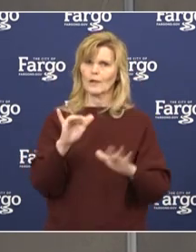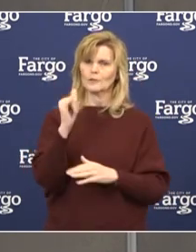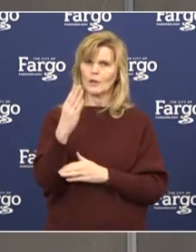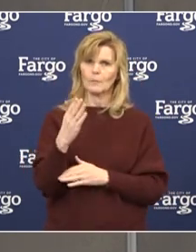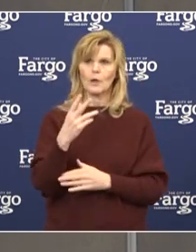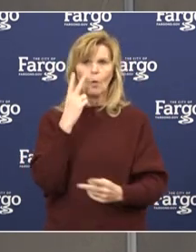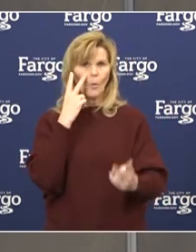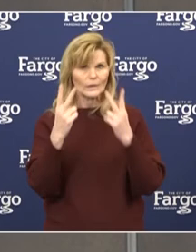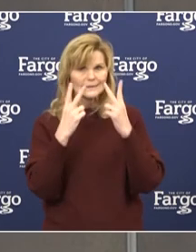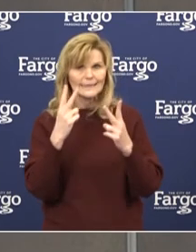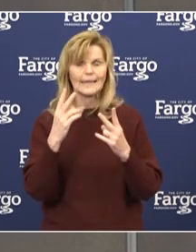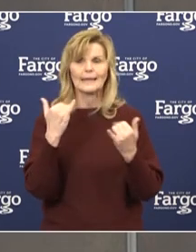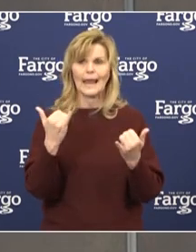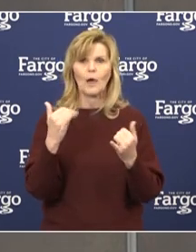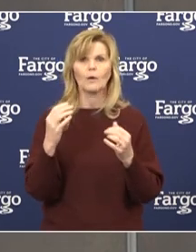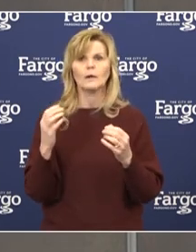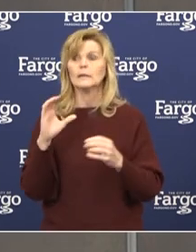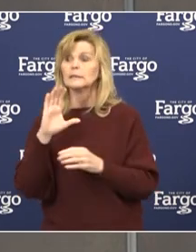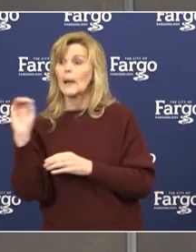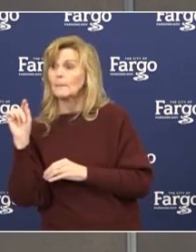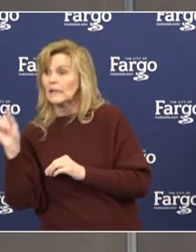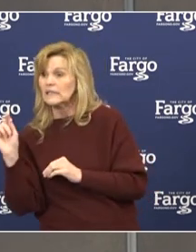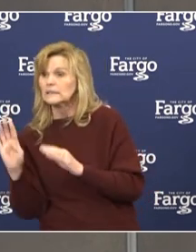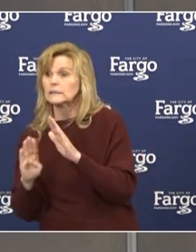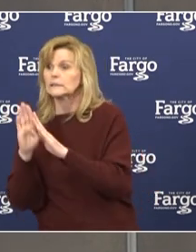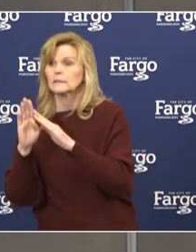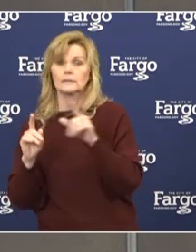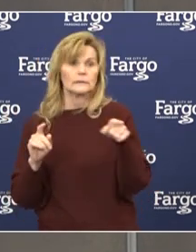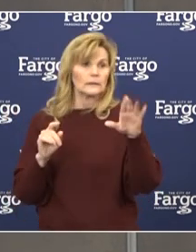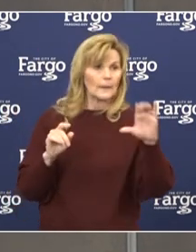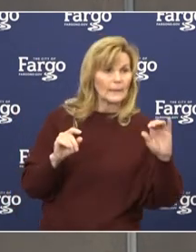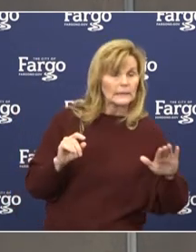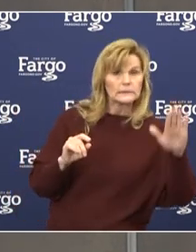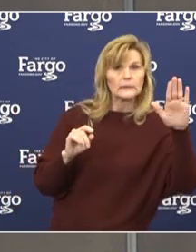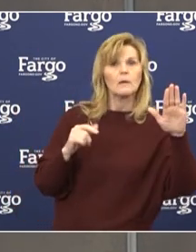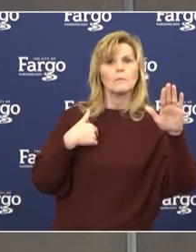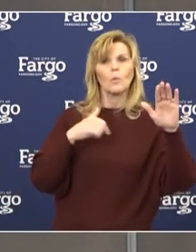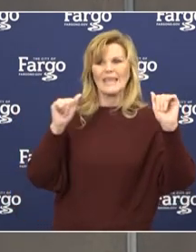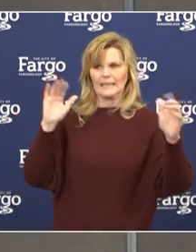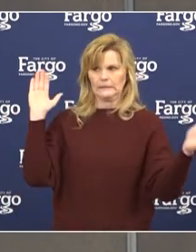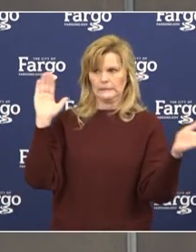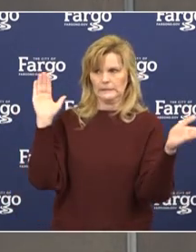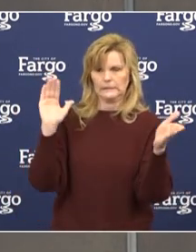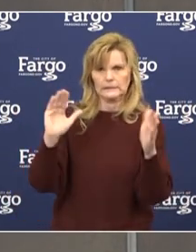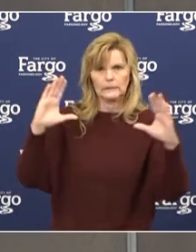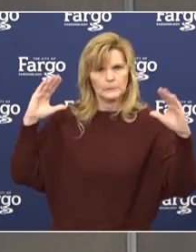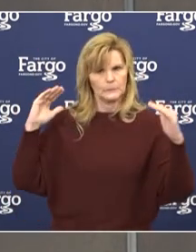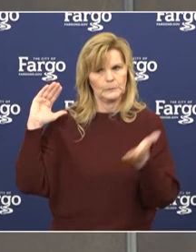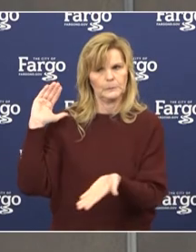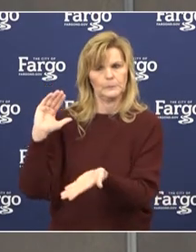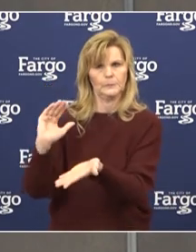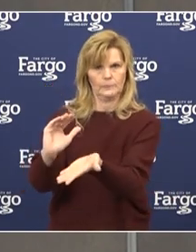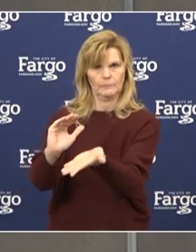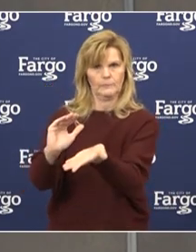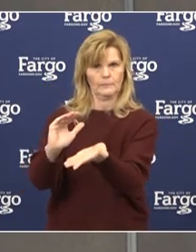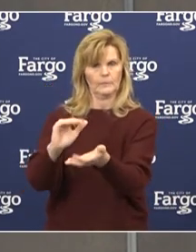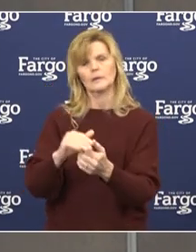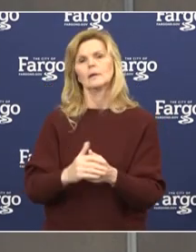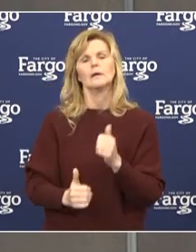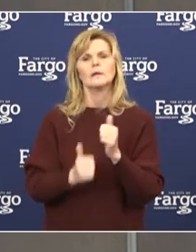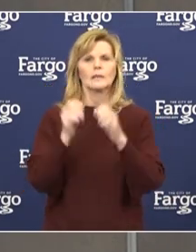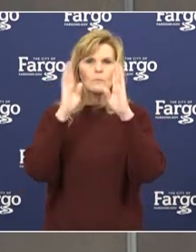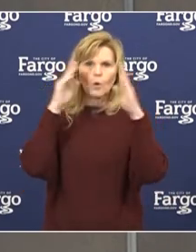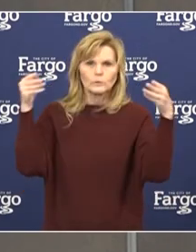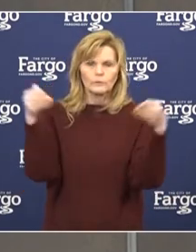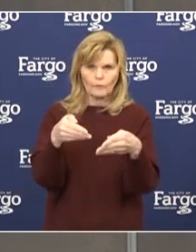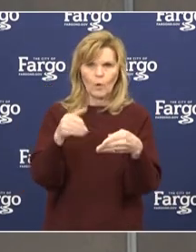companies that come along that have little surges, but can we keep the surge down and flatten the curve? The major focus at